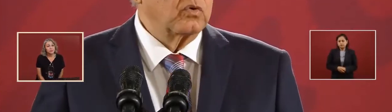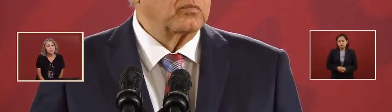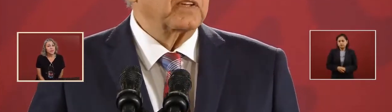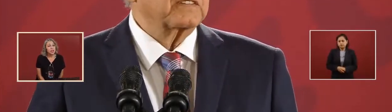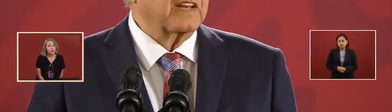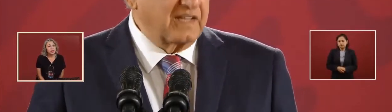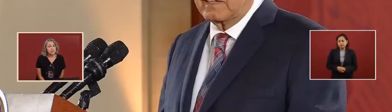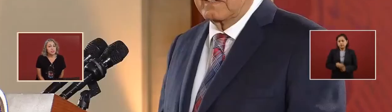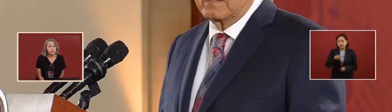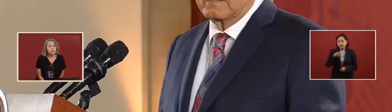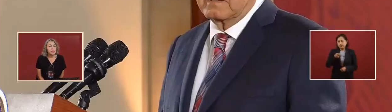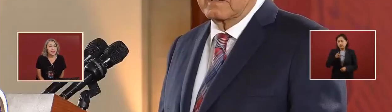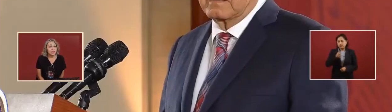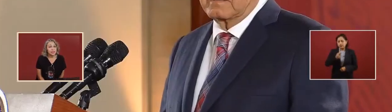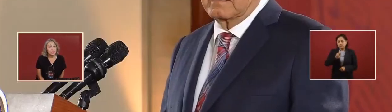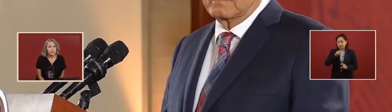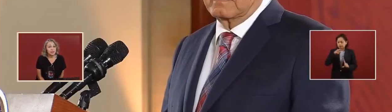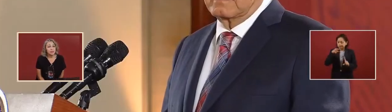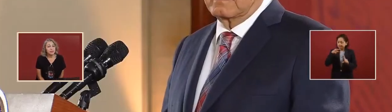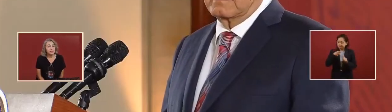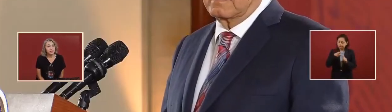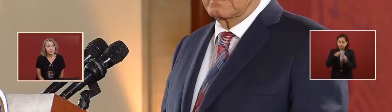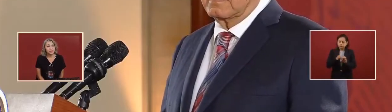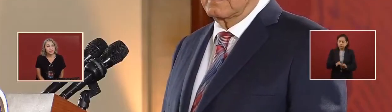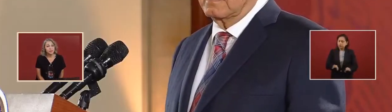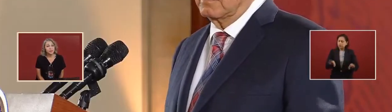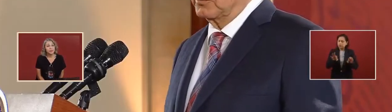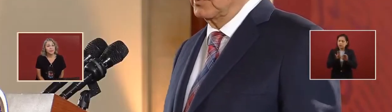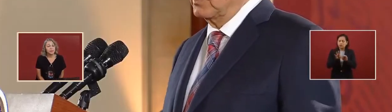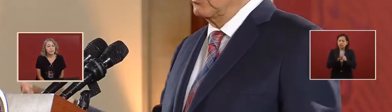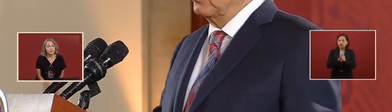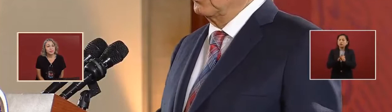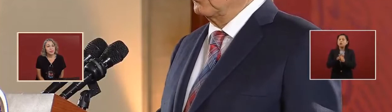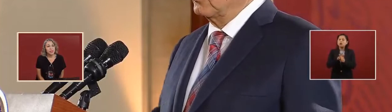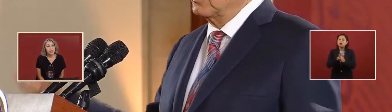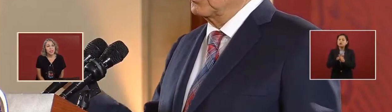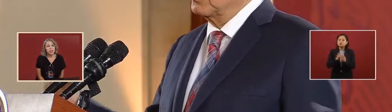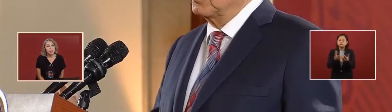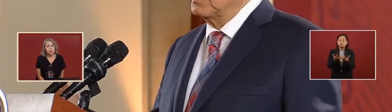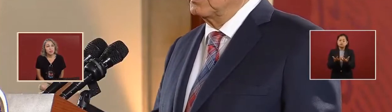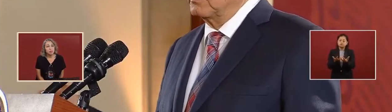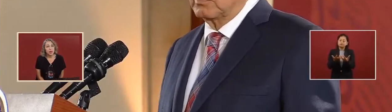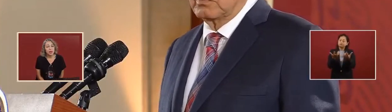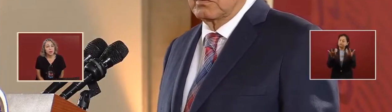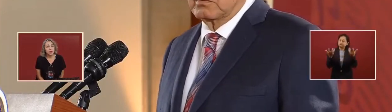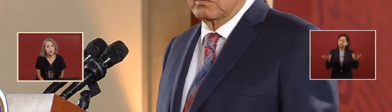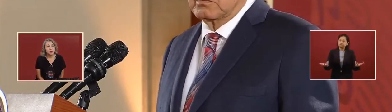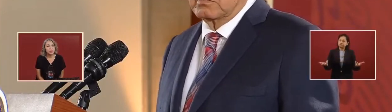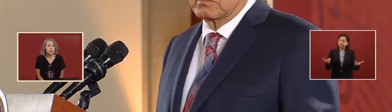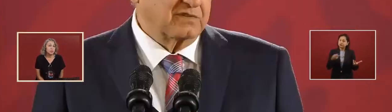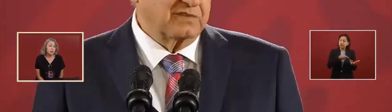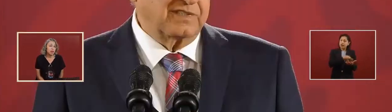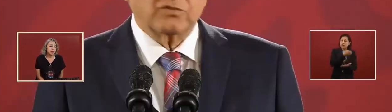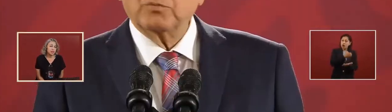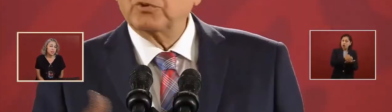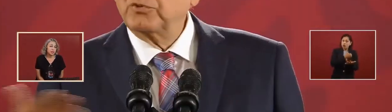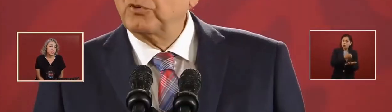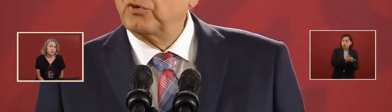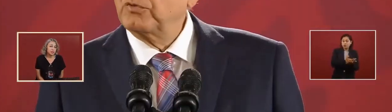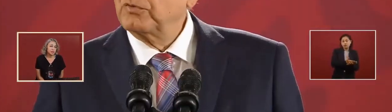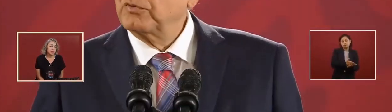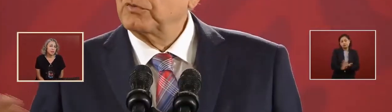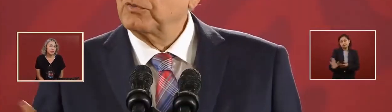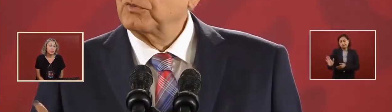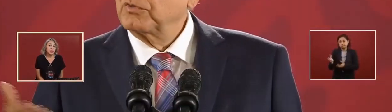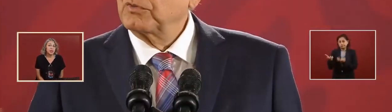economical powder with a politic. It's like not